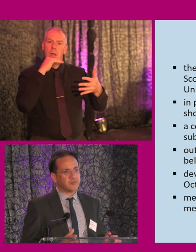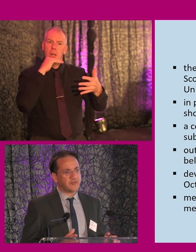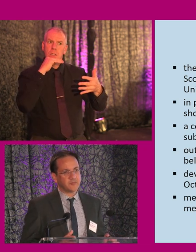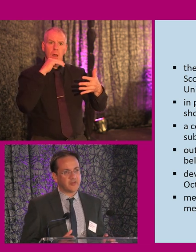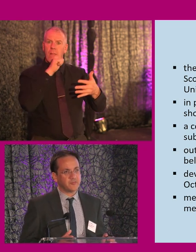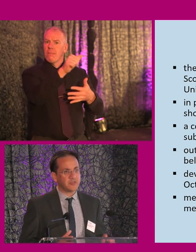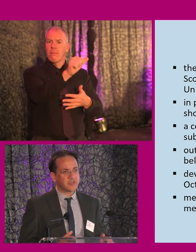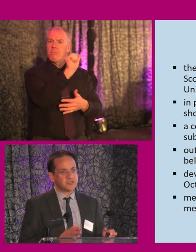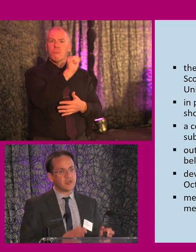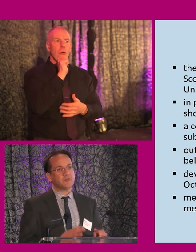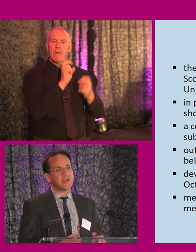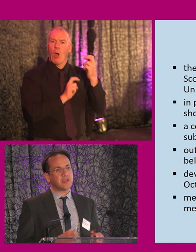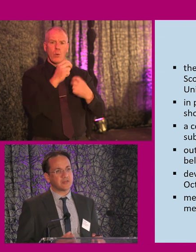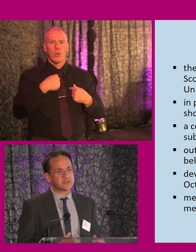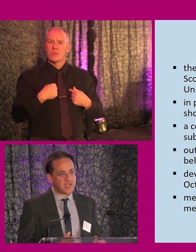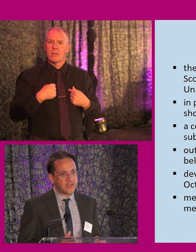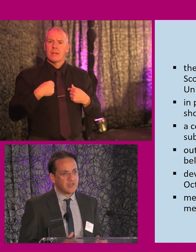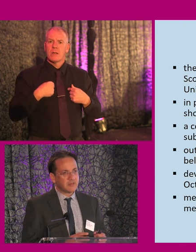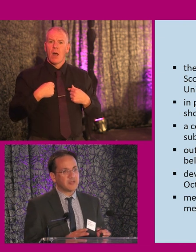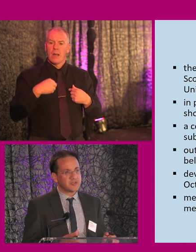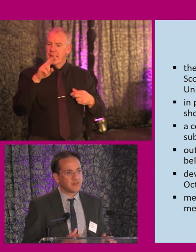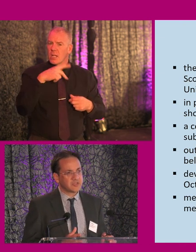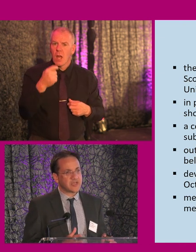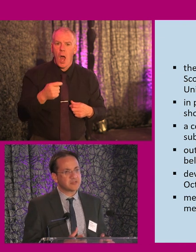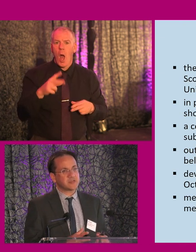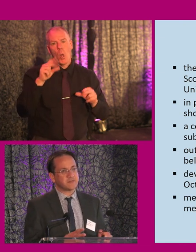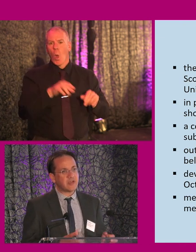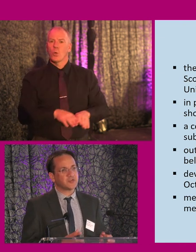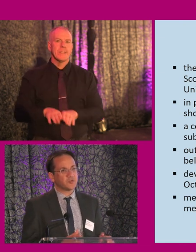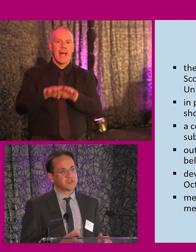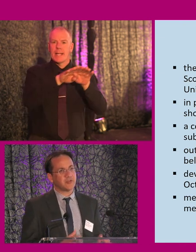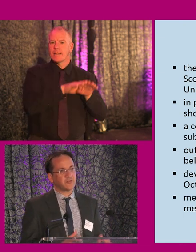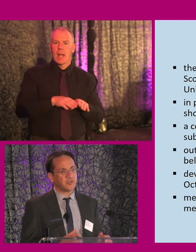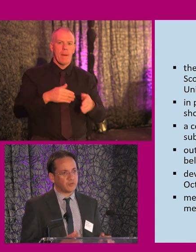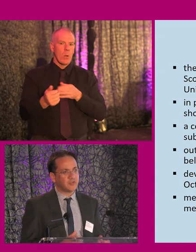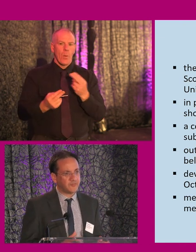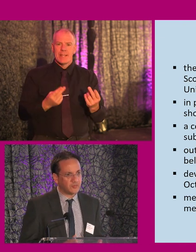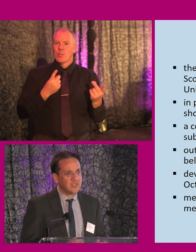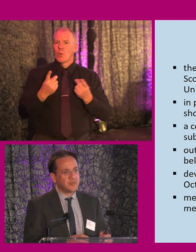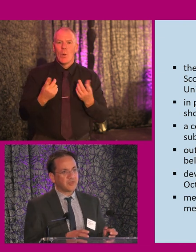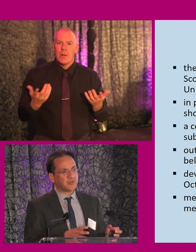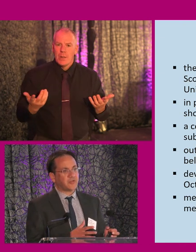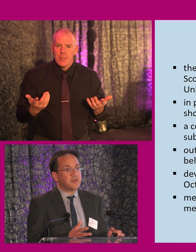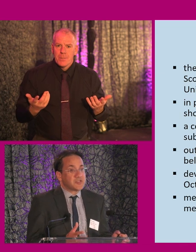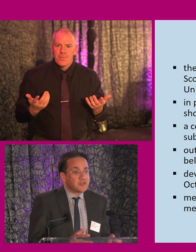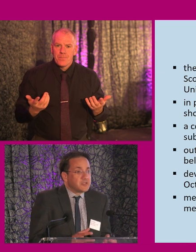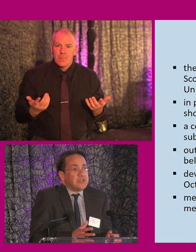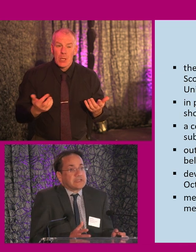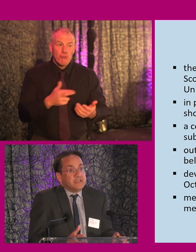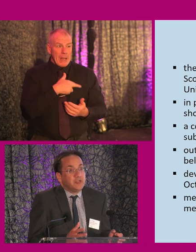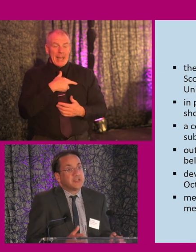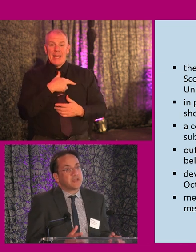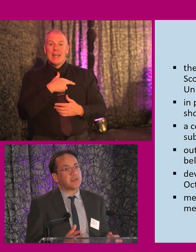argument away from government. There's no way they can say that there's no consensus around the sorts of things that we're calling for, because in a sense,